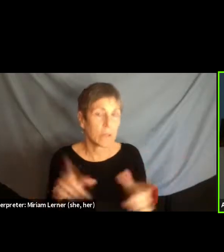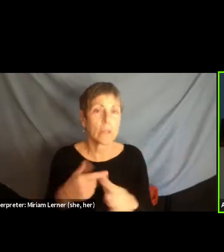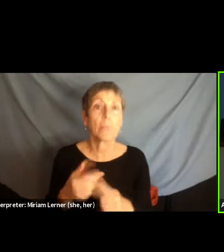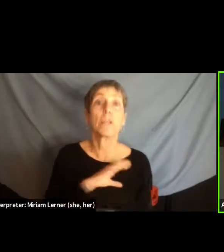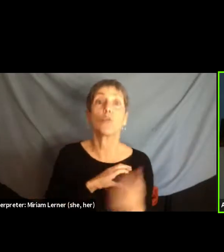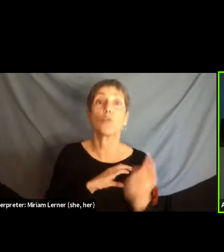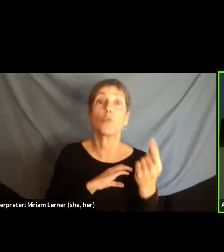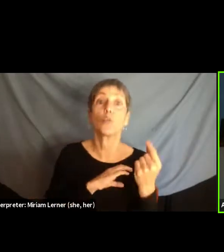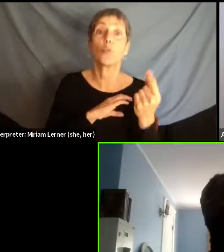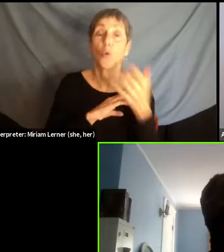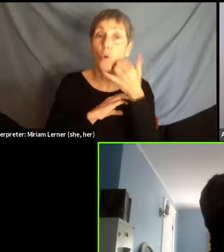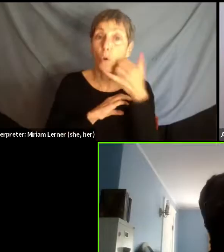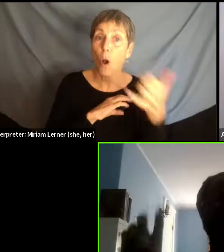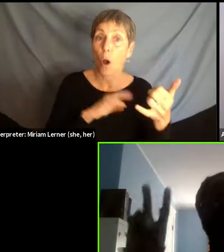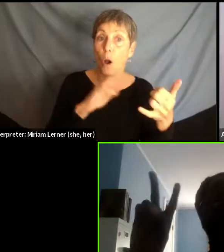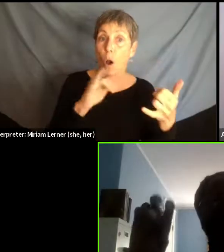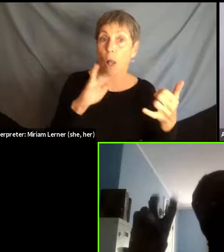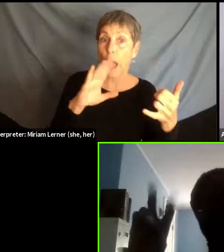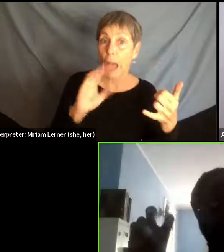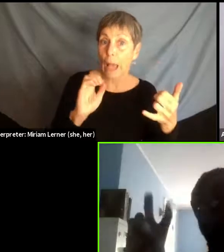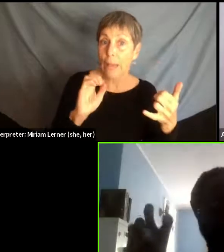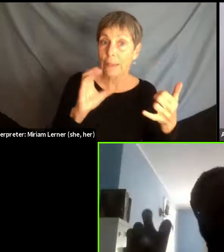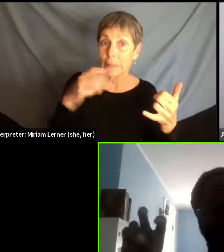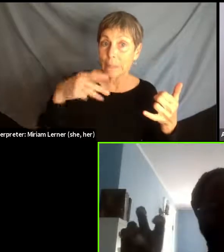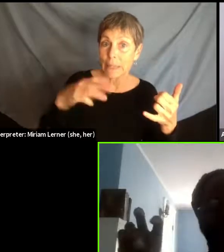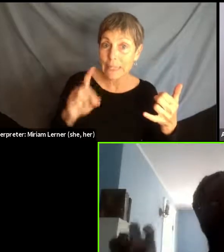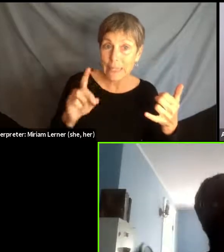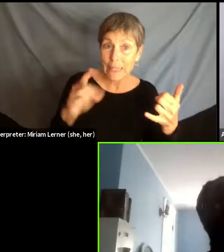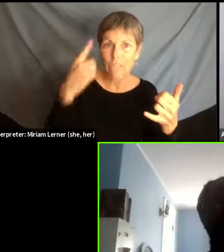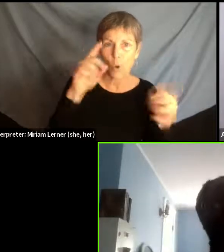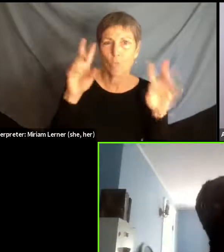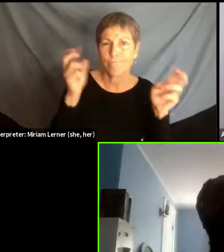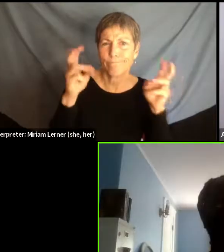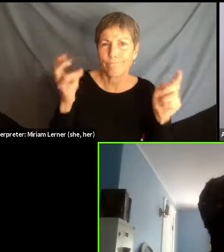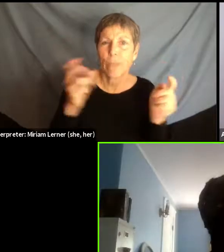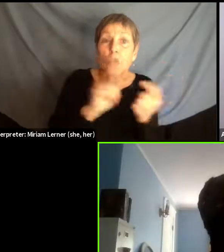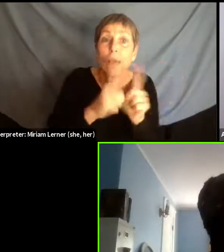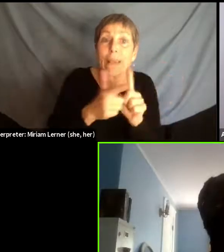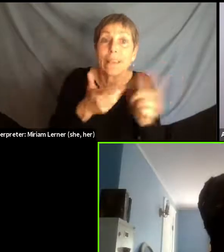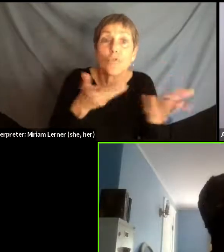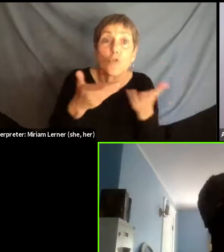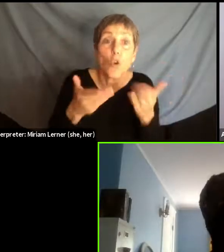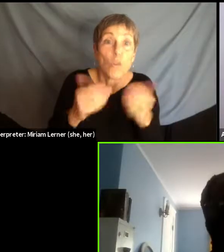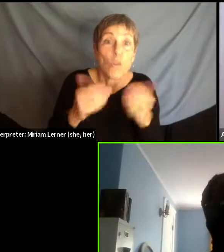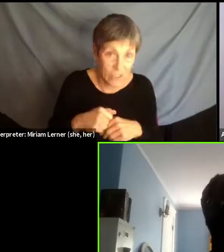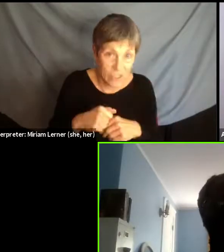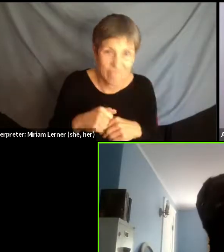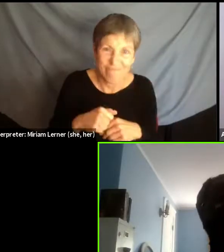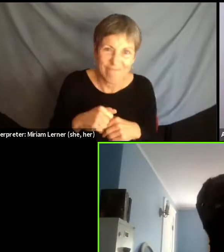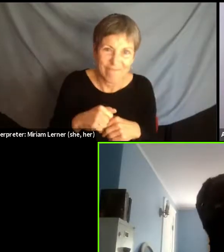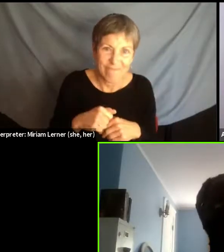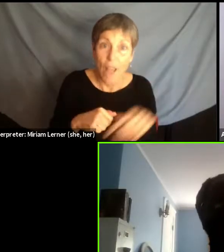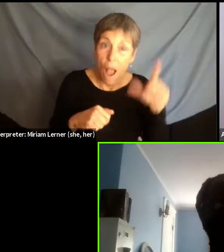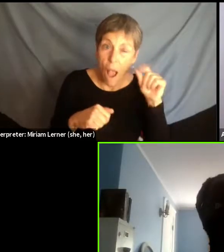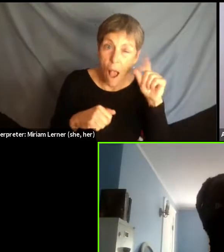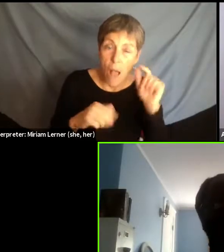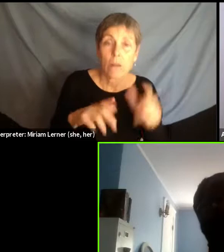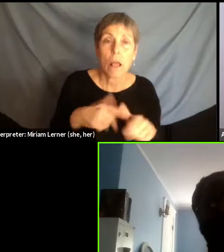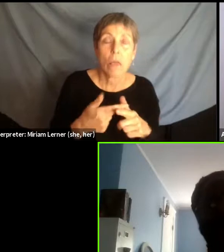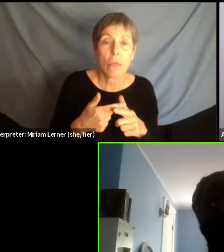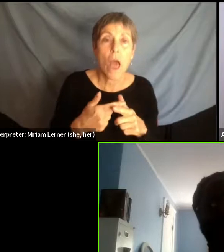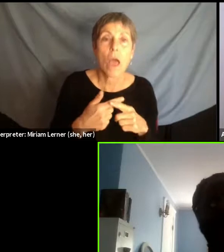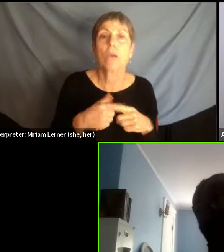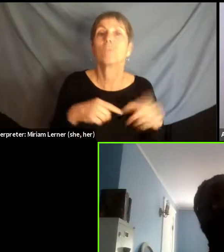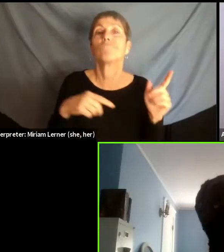would then call like ICE and CBP for quote, unquote, translation services. And then people would, you know, eventually end up in